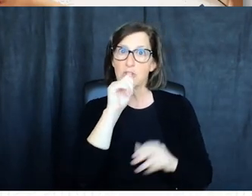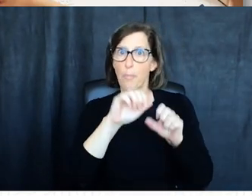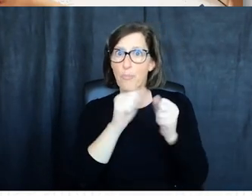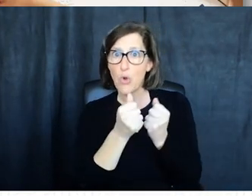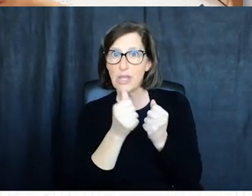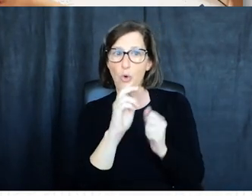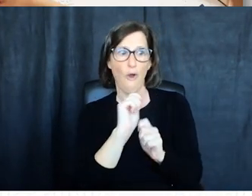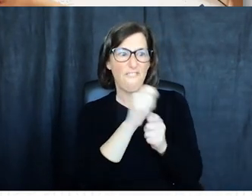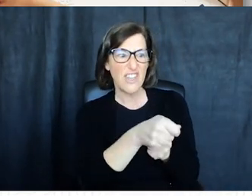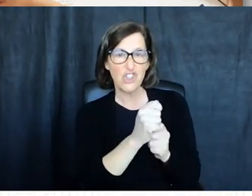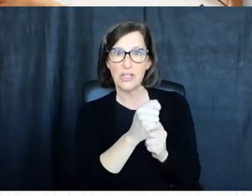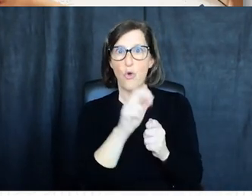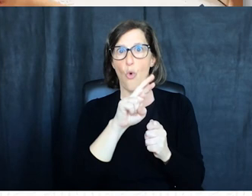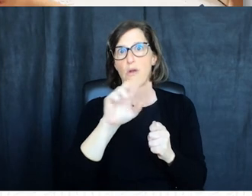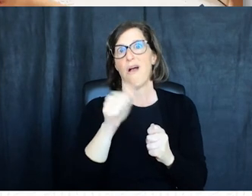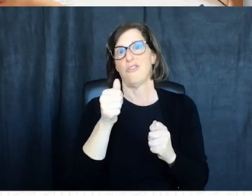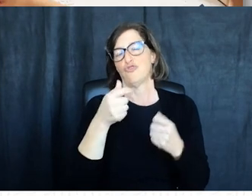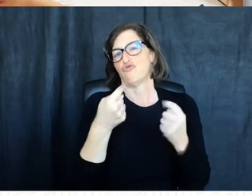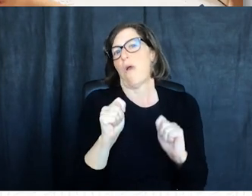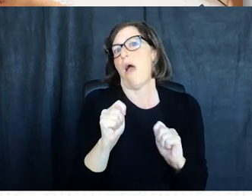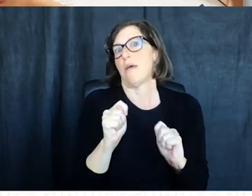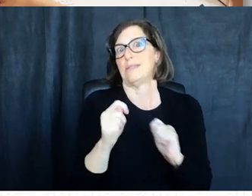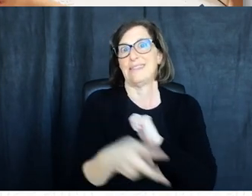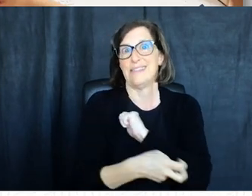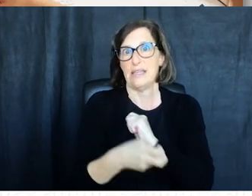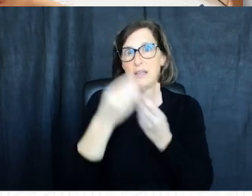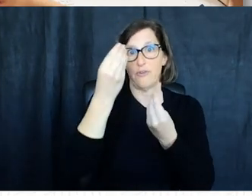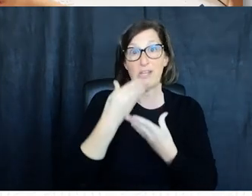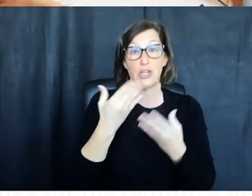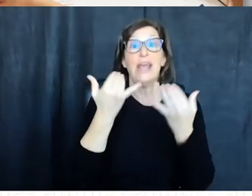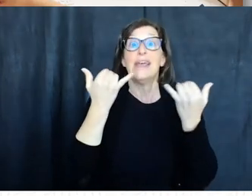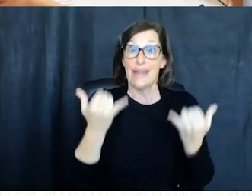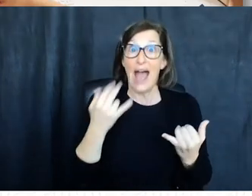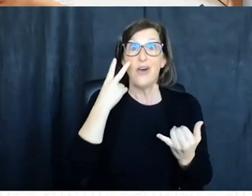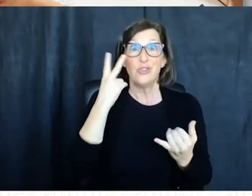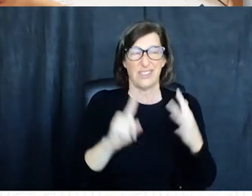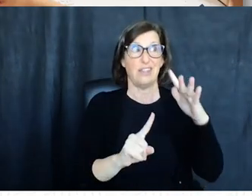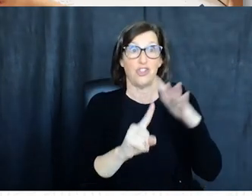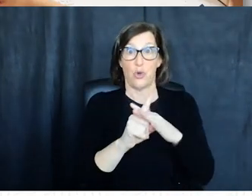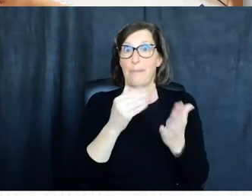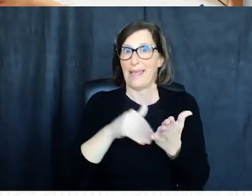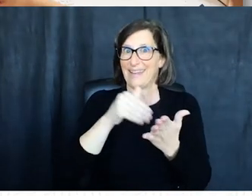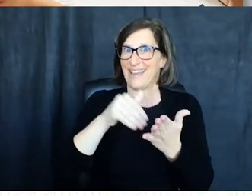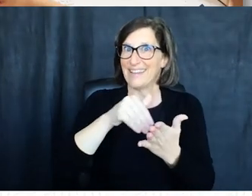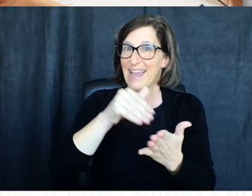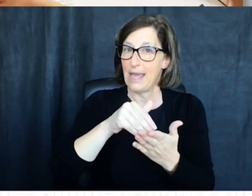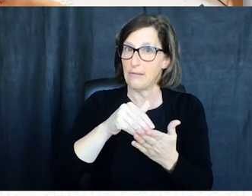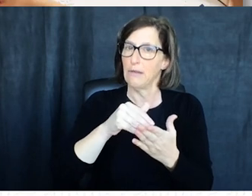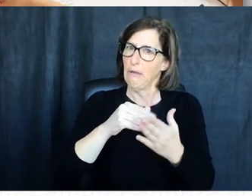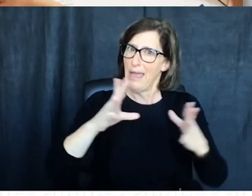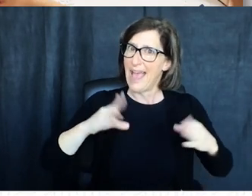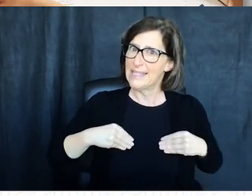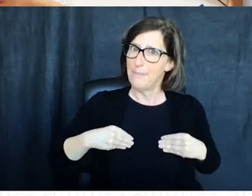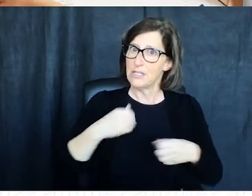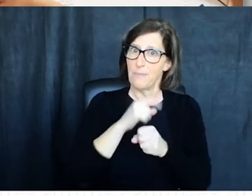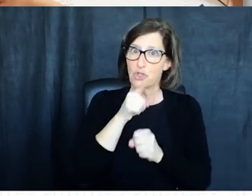compromised through phishing attacks or other means now that you know what it is you'll see prompts for multi-factor authentication all over opt